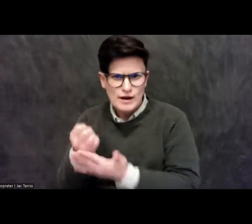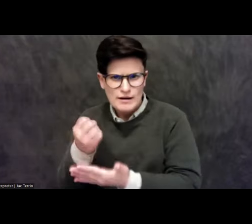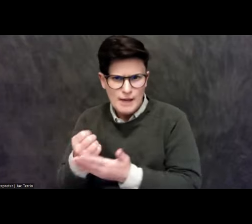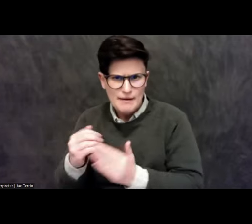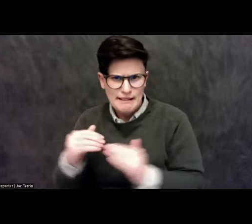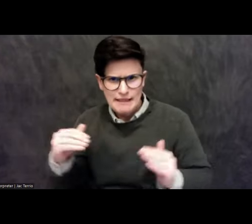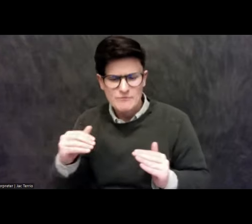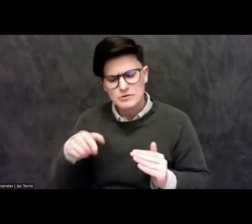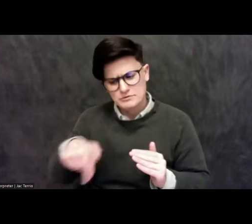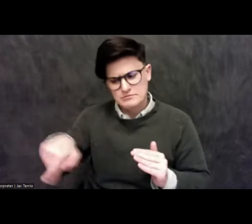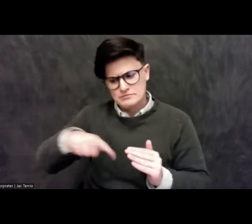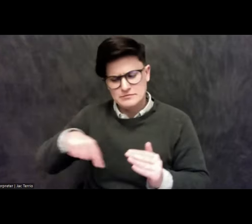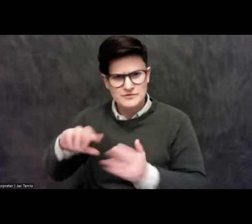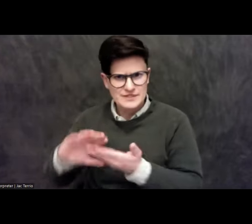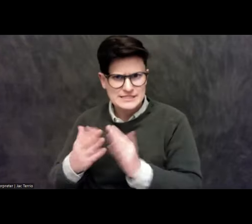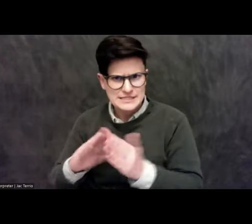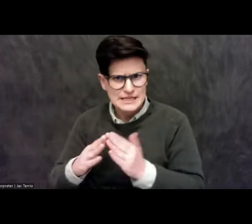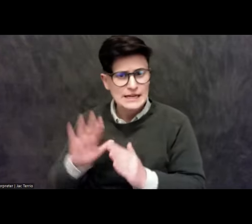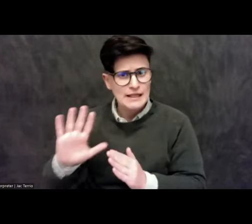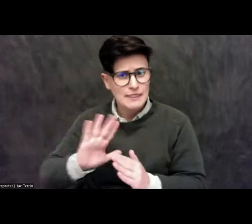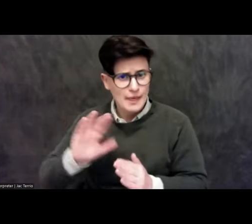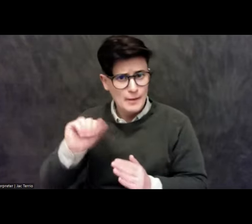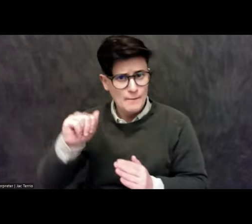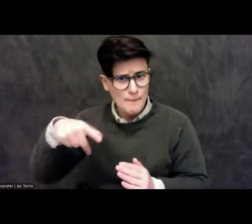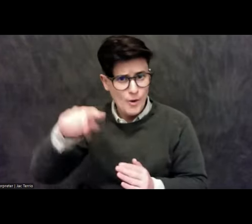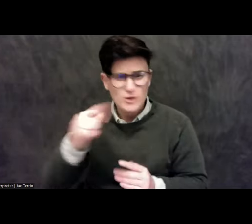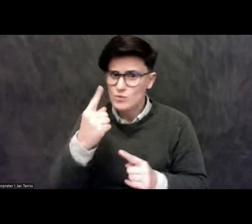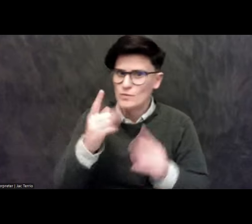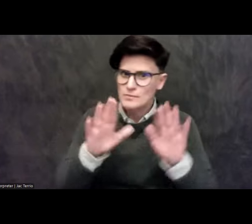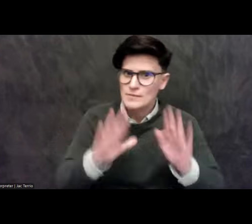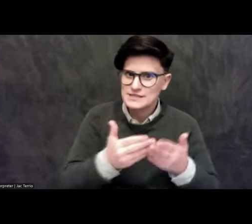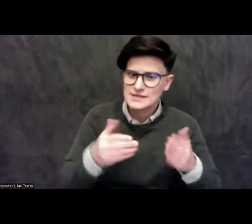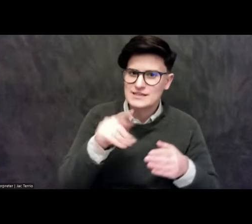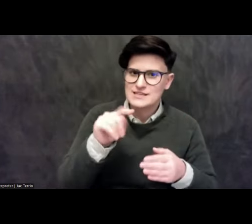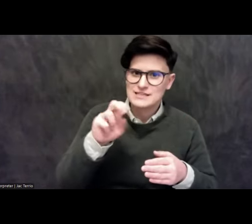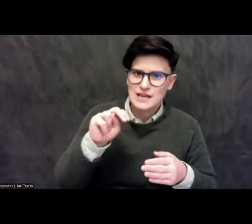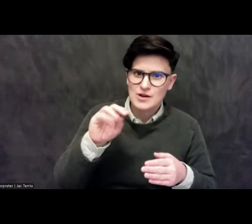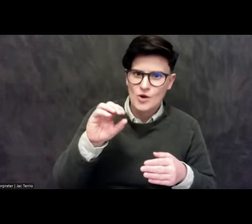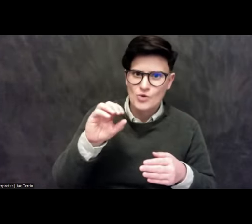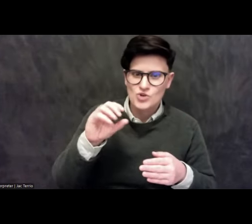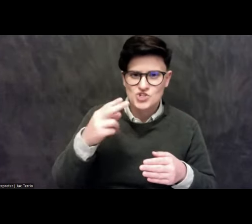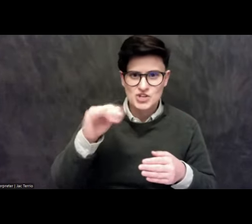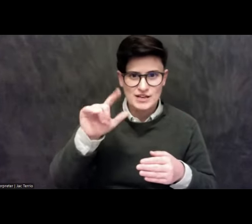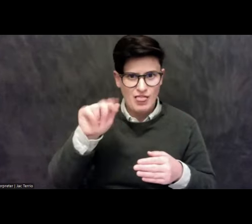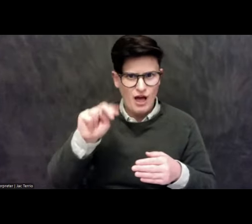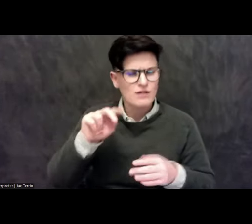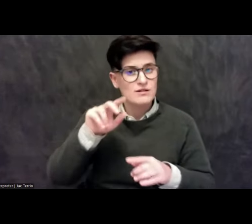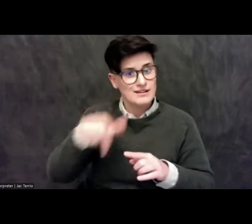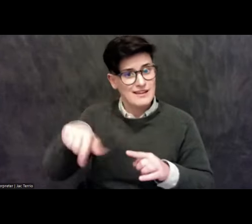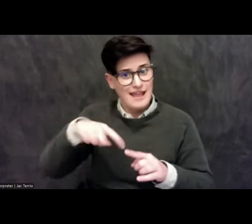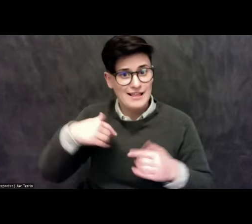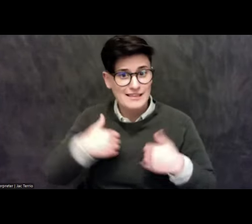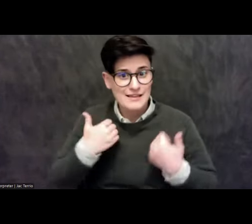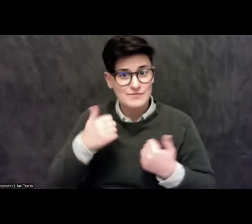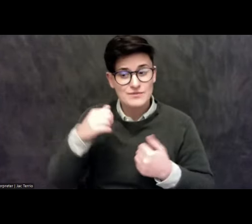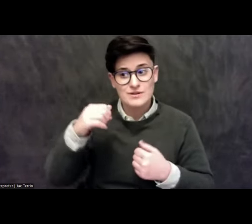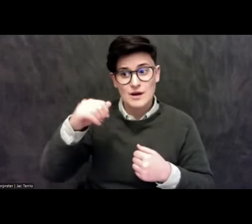And their apartments, one of the amazing things about Teotihuacan is everyone lived in apartments, which is very rare for the pre-modern world, maybe unique.